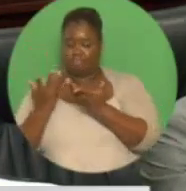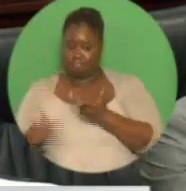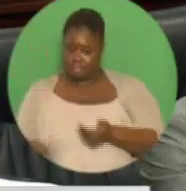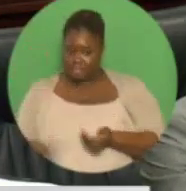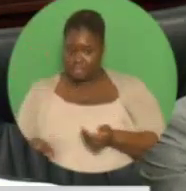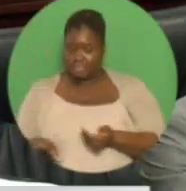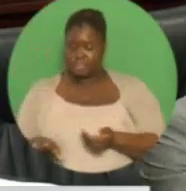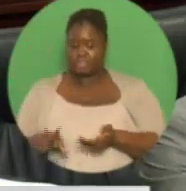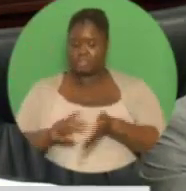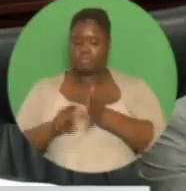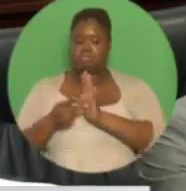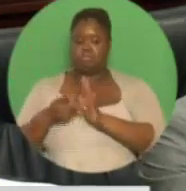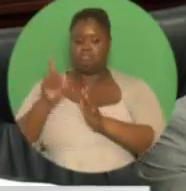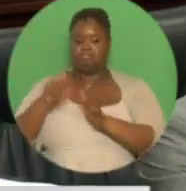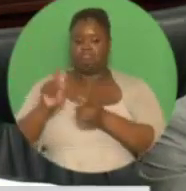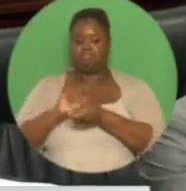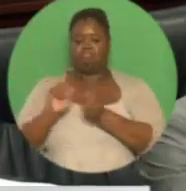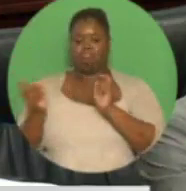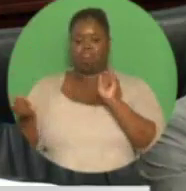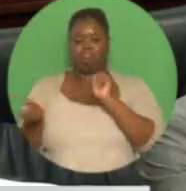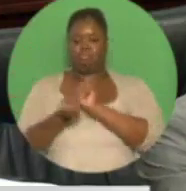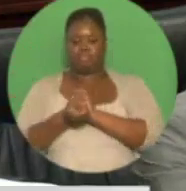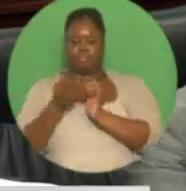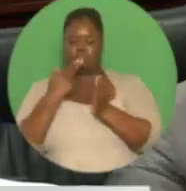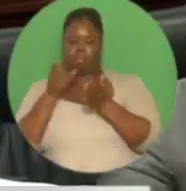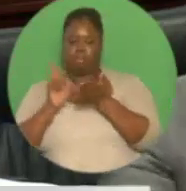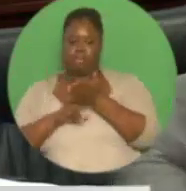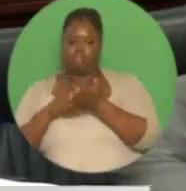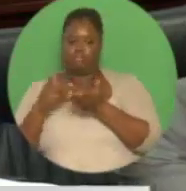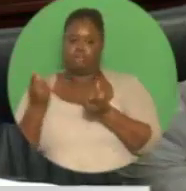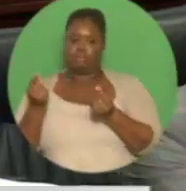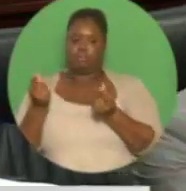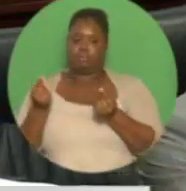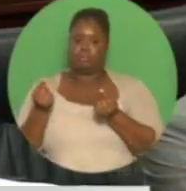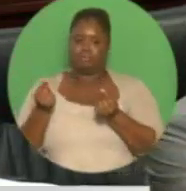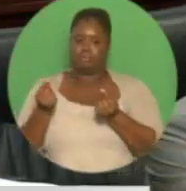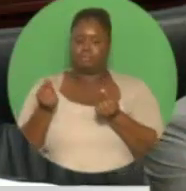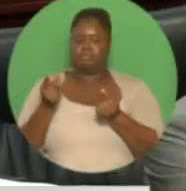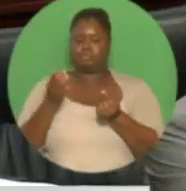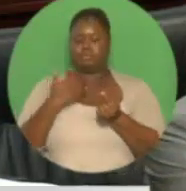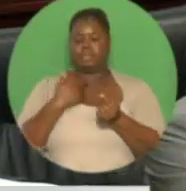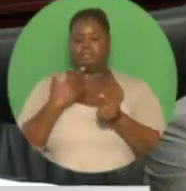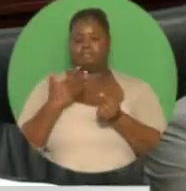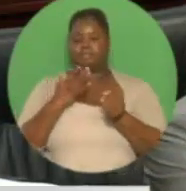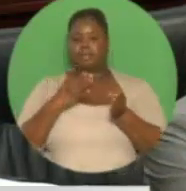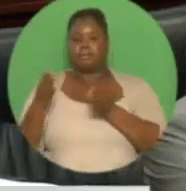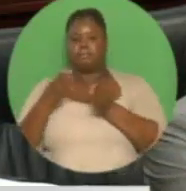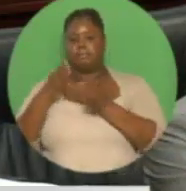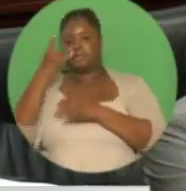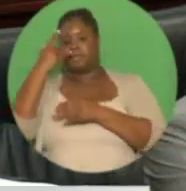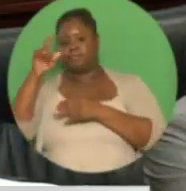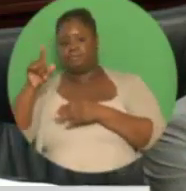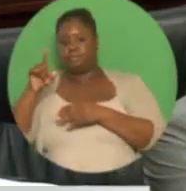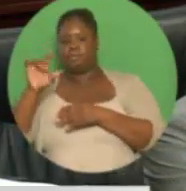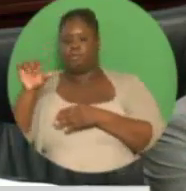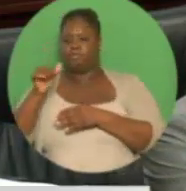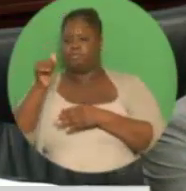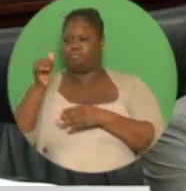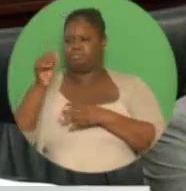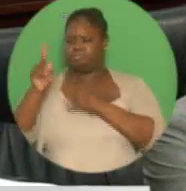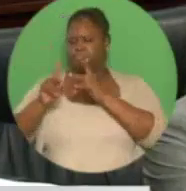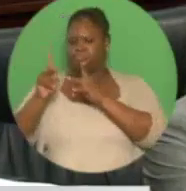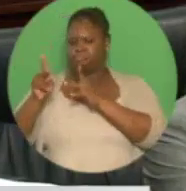under a model which would deliver a combination of a European plan with the guests having the freedom to explore local restaurants,